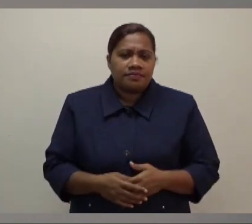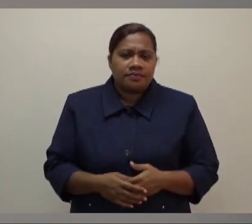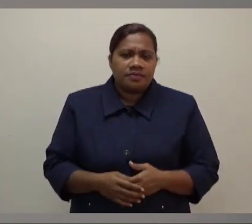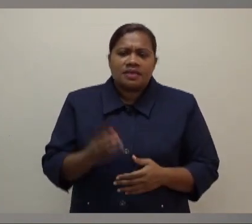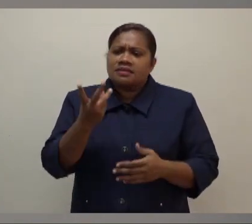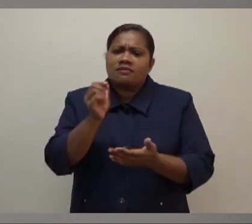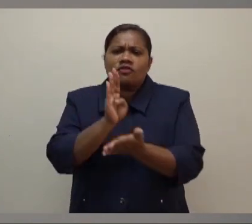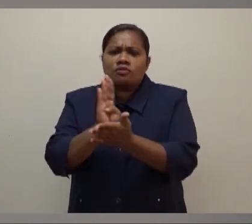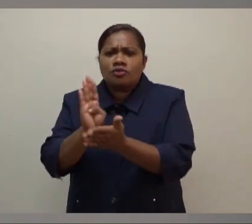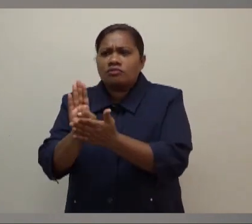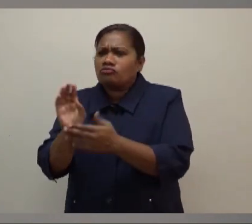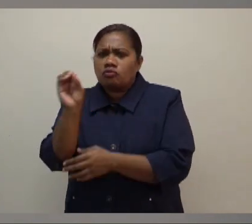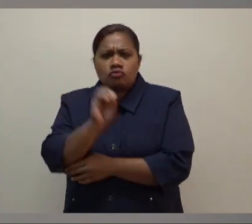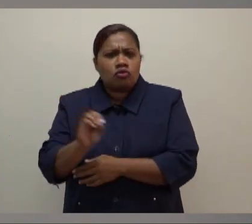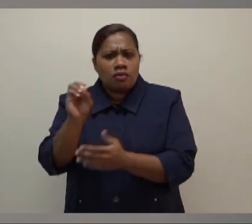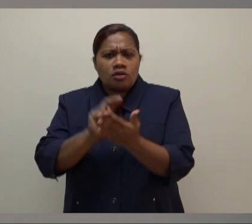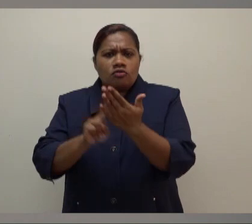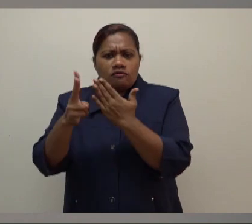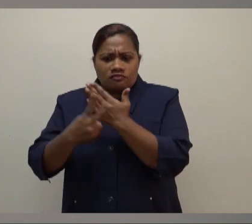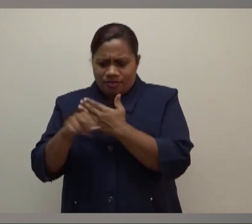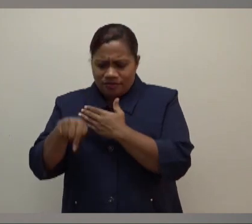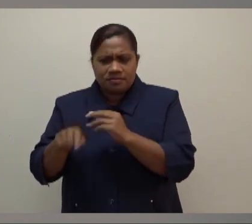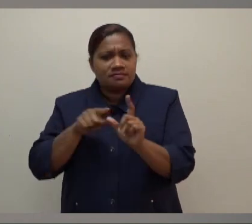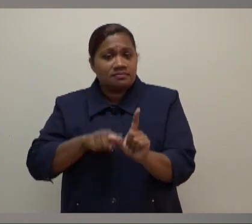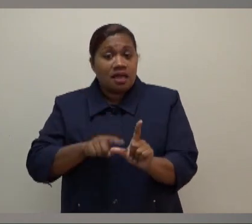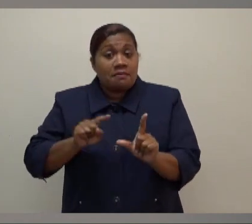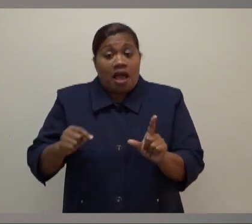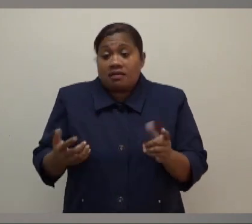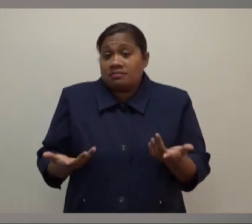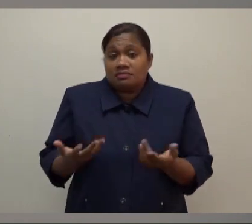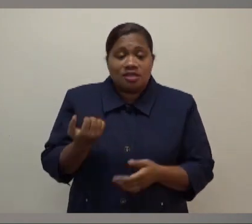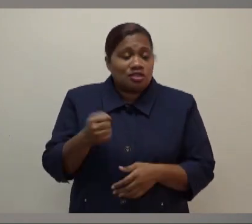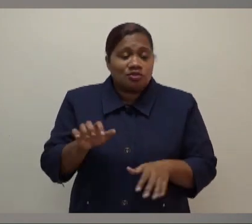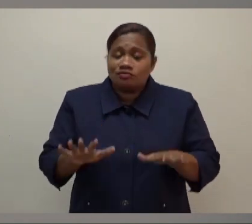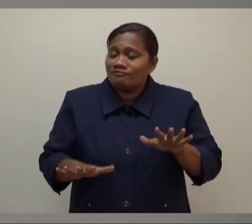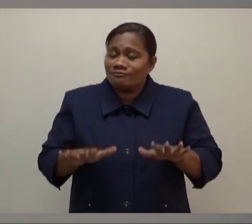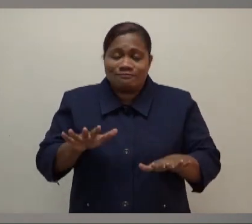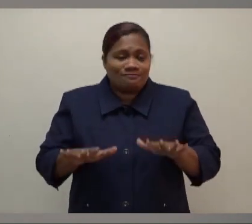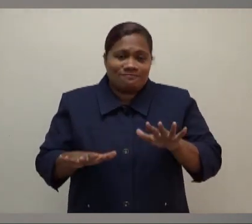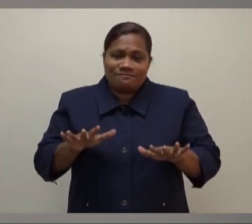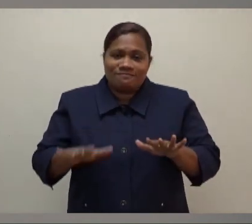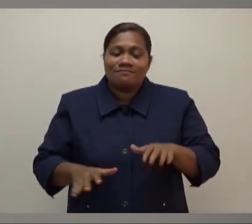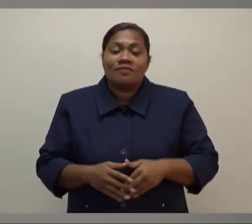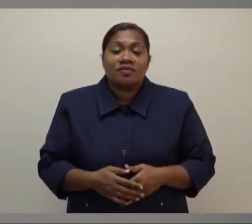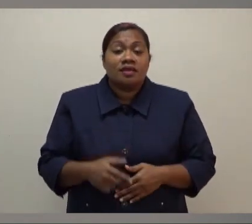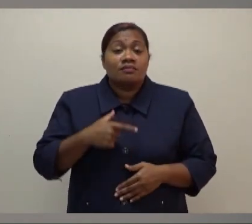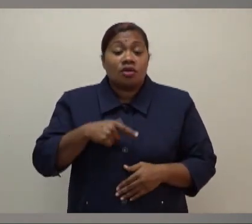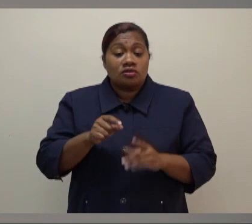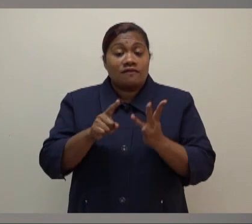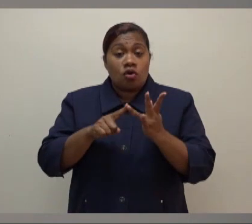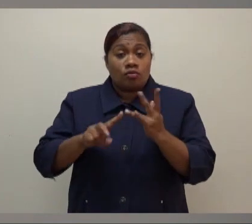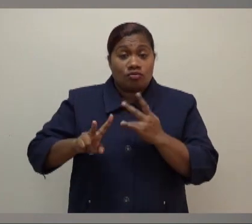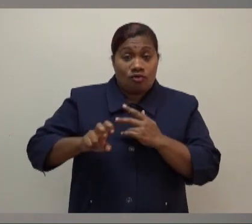to October and November of this year. But, you know, there's no doubt that because of the Omicron variant